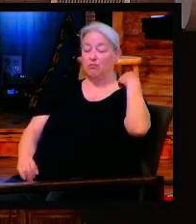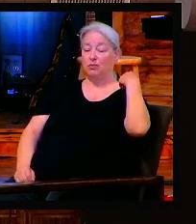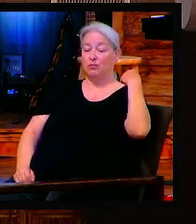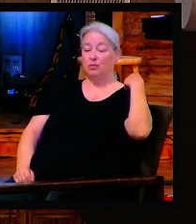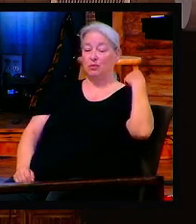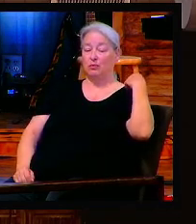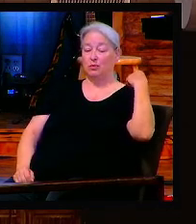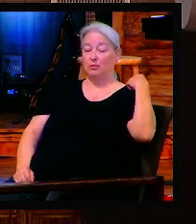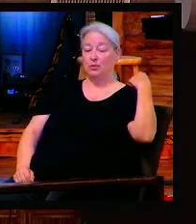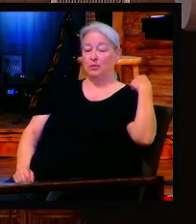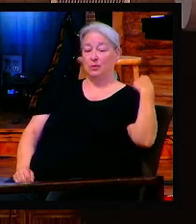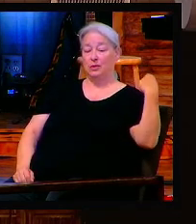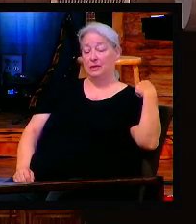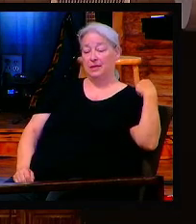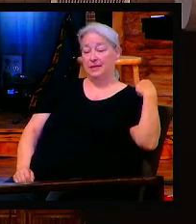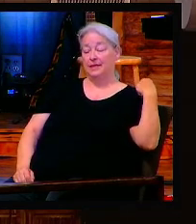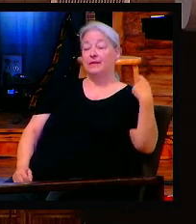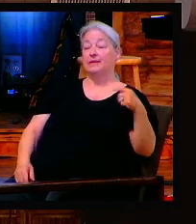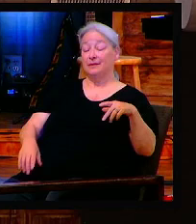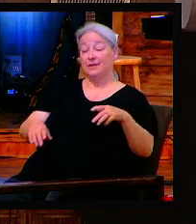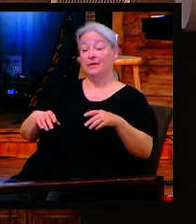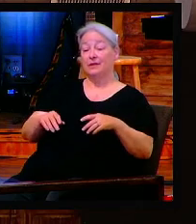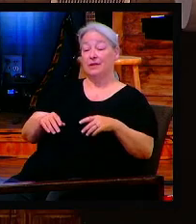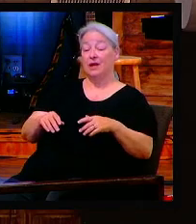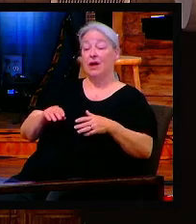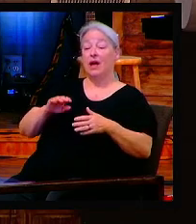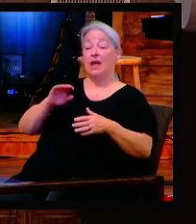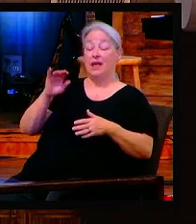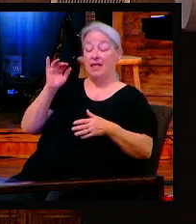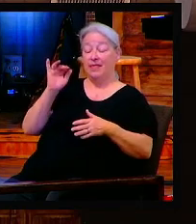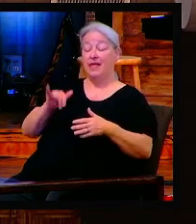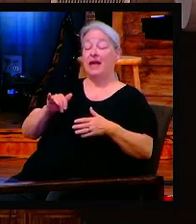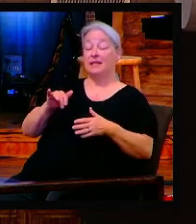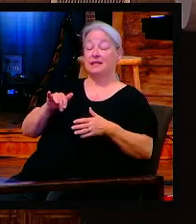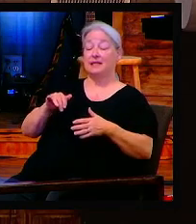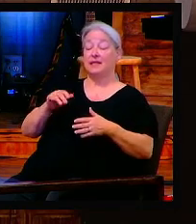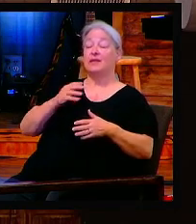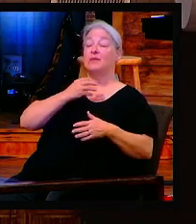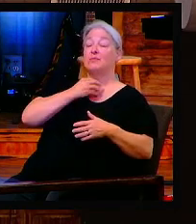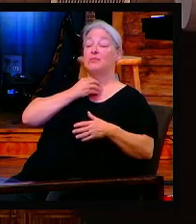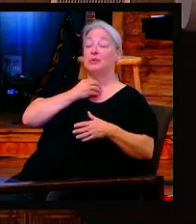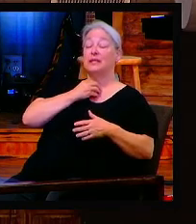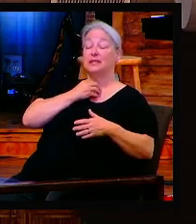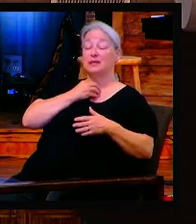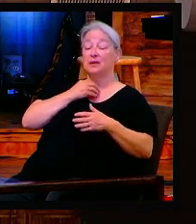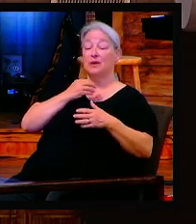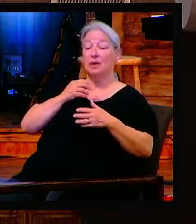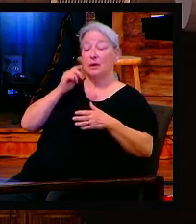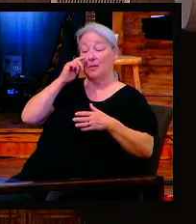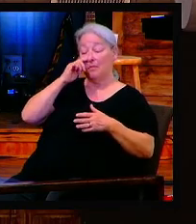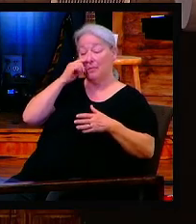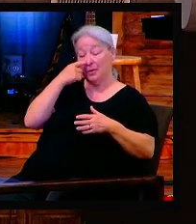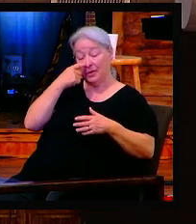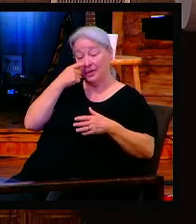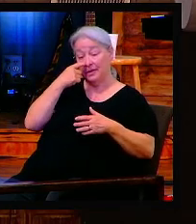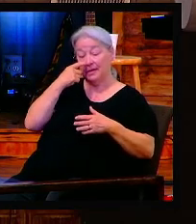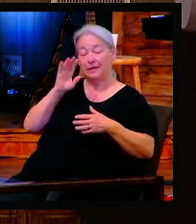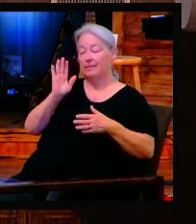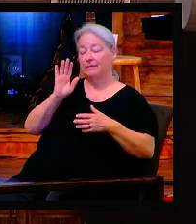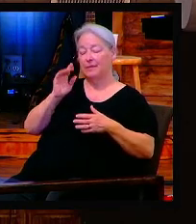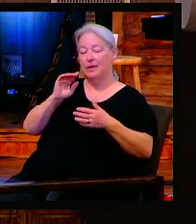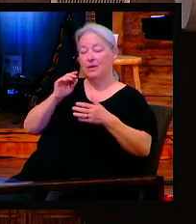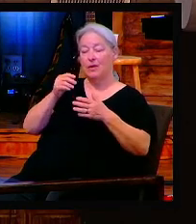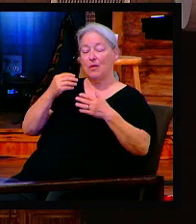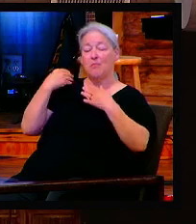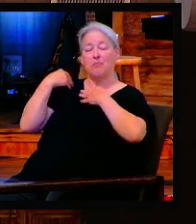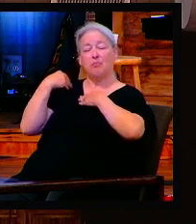always remembering the sons of Israel. Amen? Why would they, why is it, why, Jason, you're getting into the boring stuff of the Bible. No, because sometimes if you feel